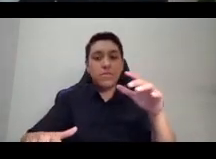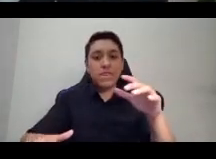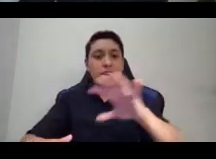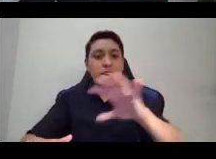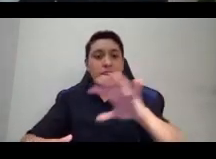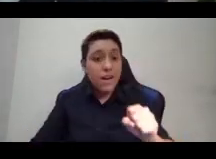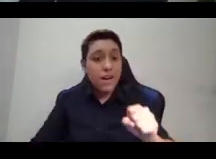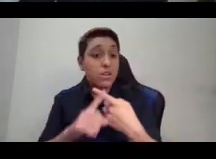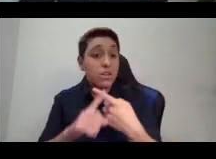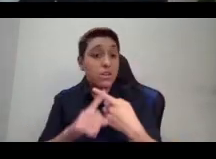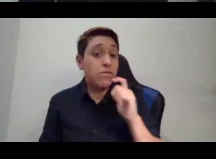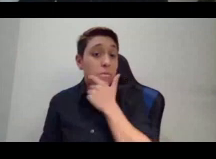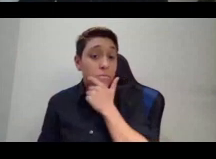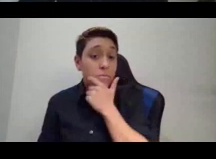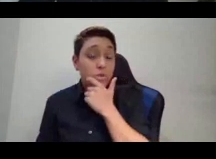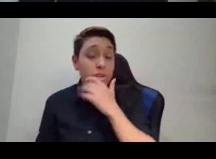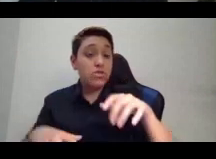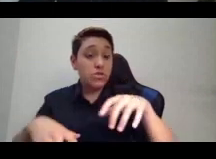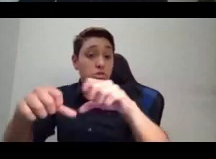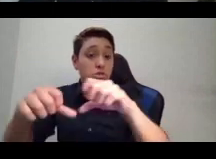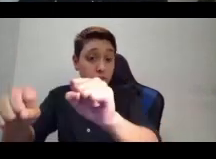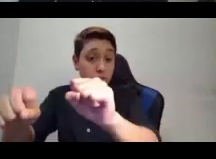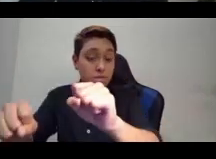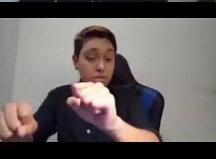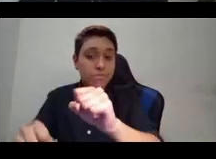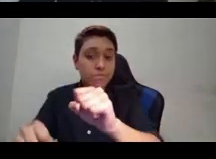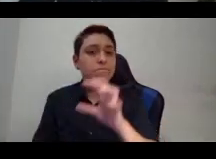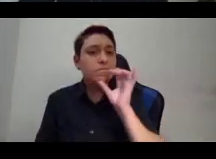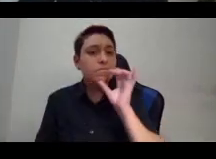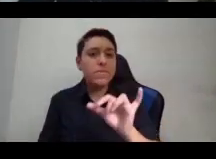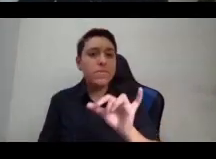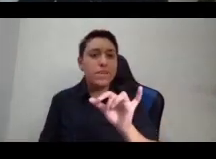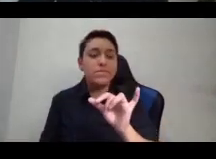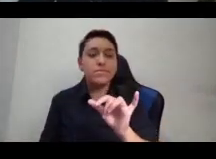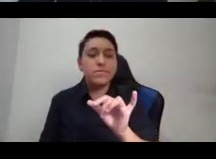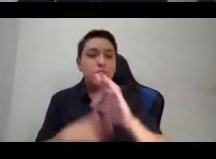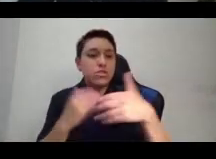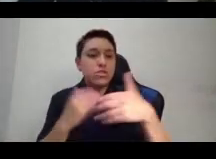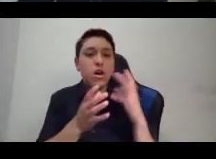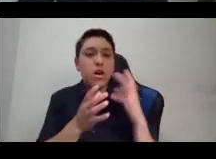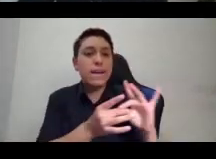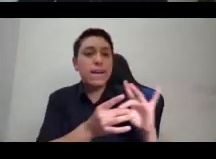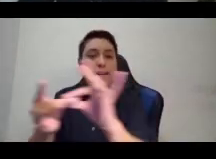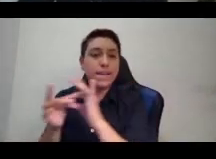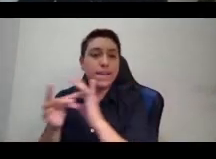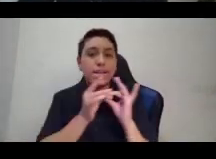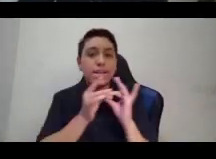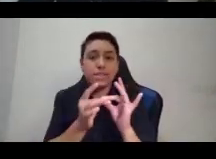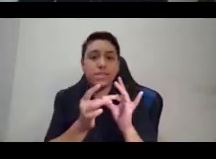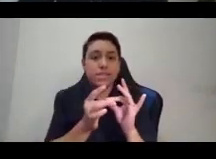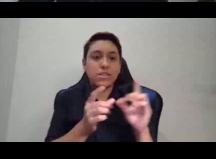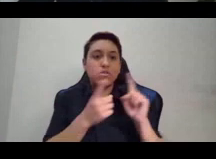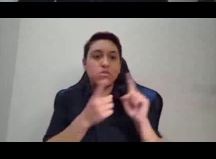South African apartheid, that those were very much connected to the visions of ending